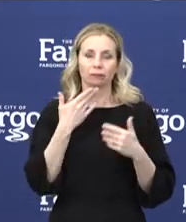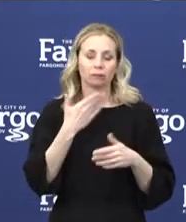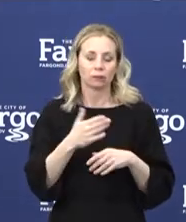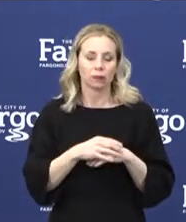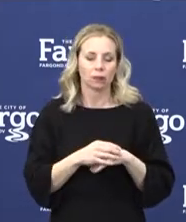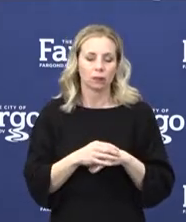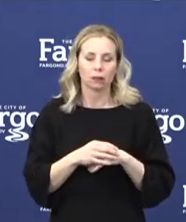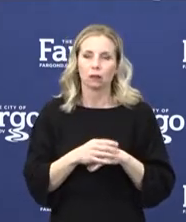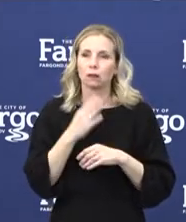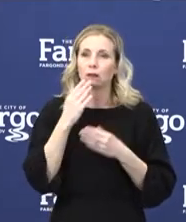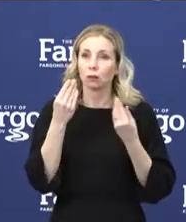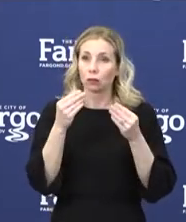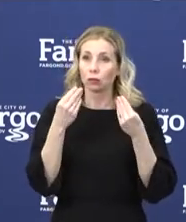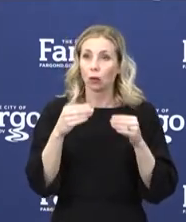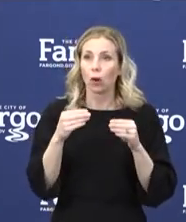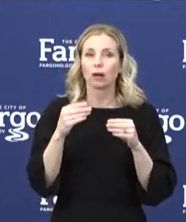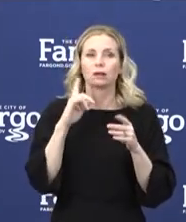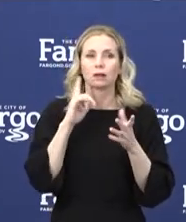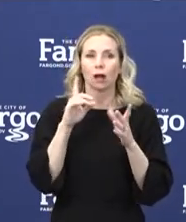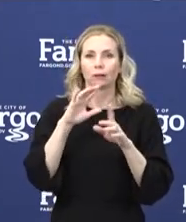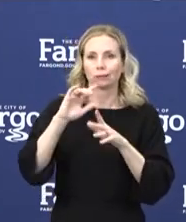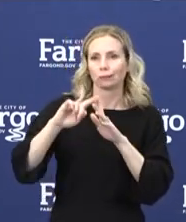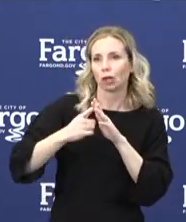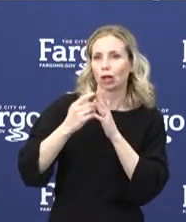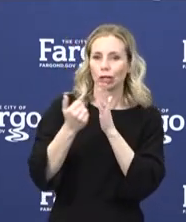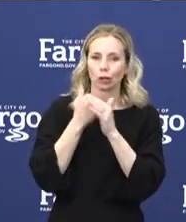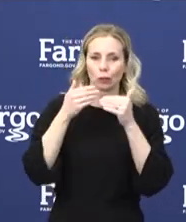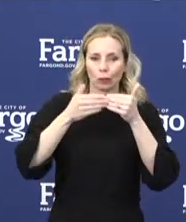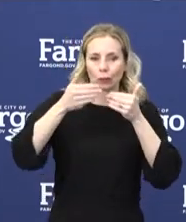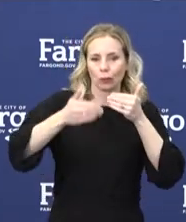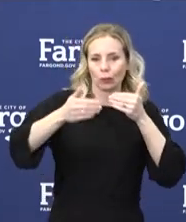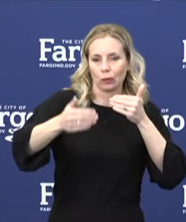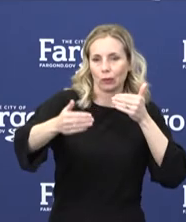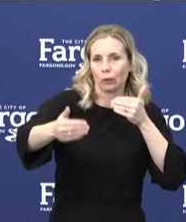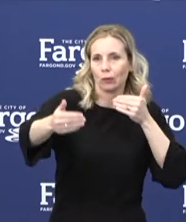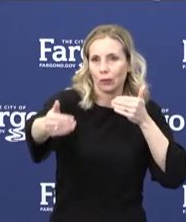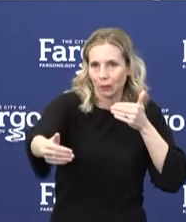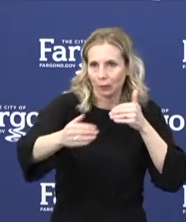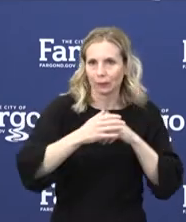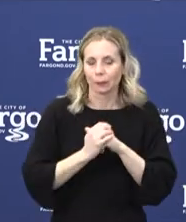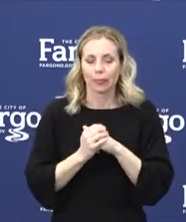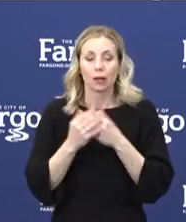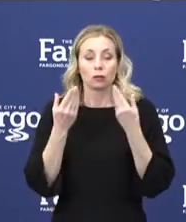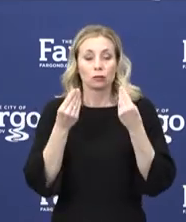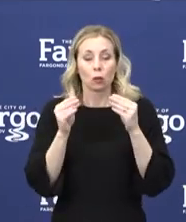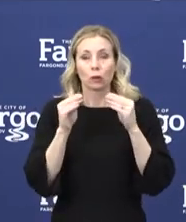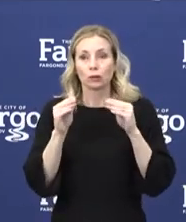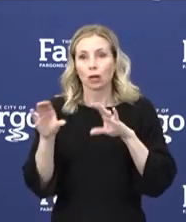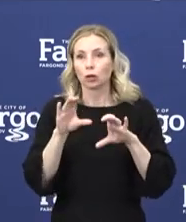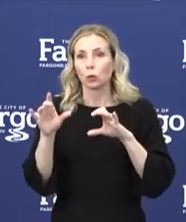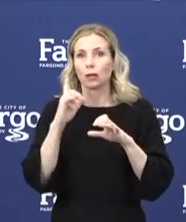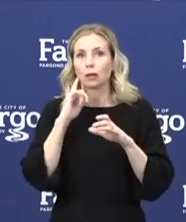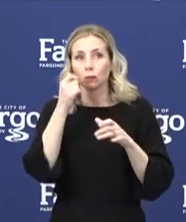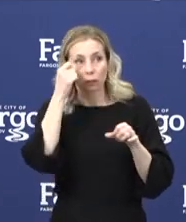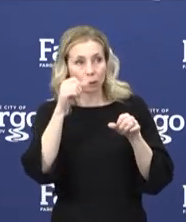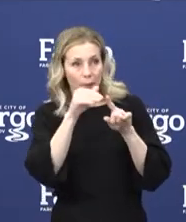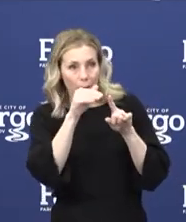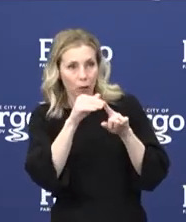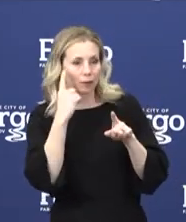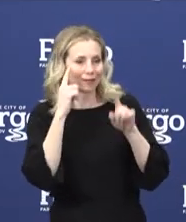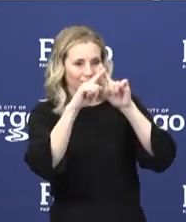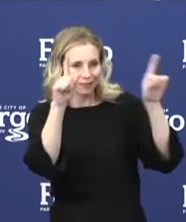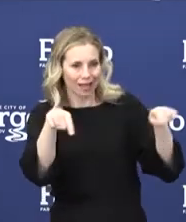barriers between customers and cashiers. Stores are also utilizing foot signage to help remind people how far apart they should be standing.